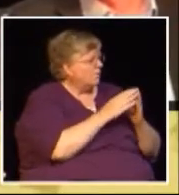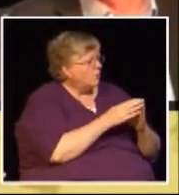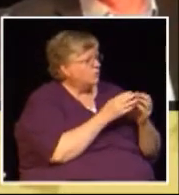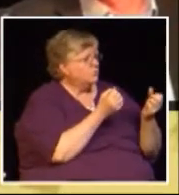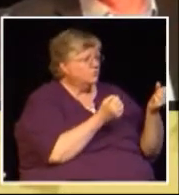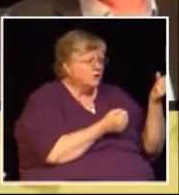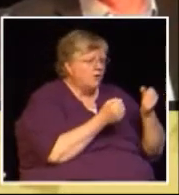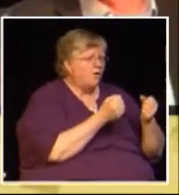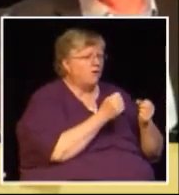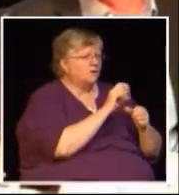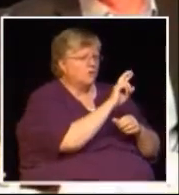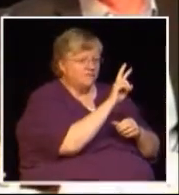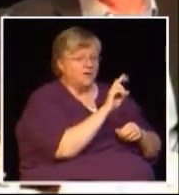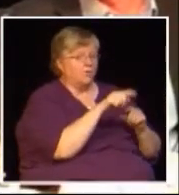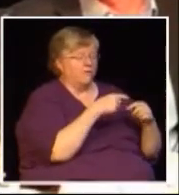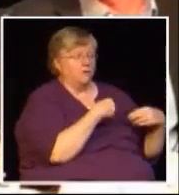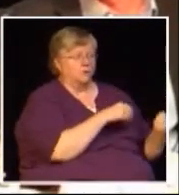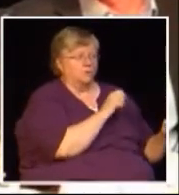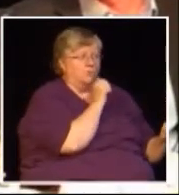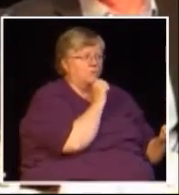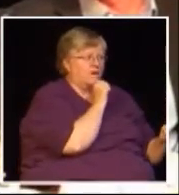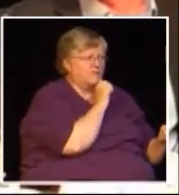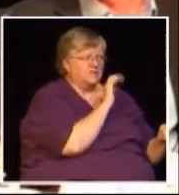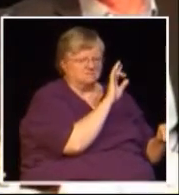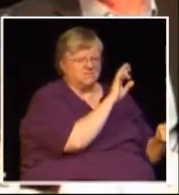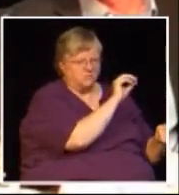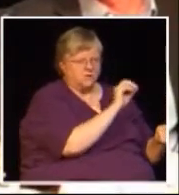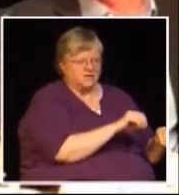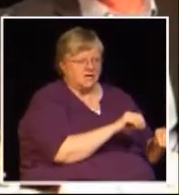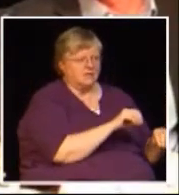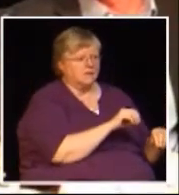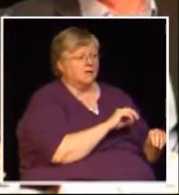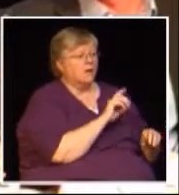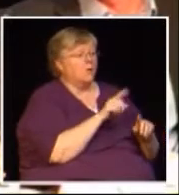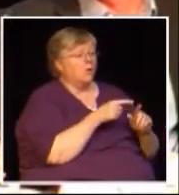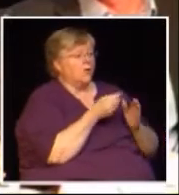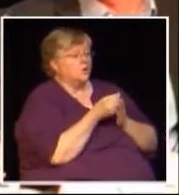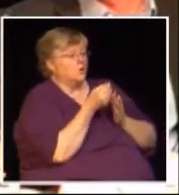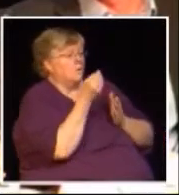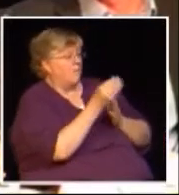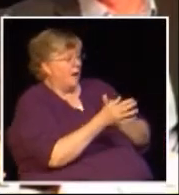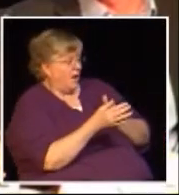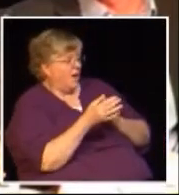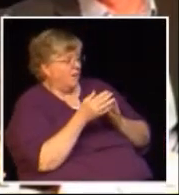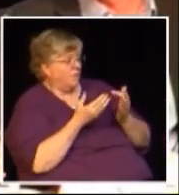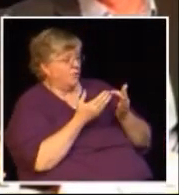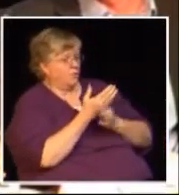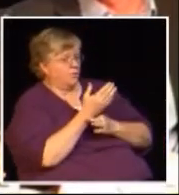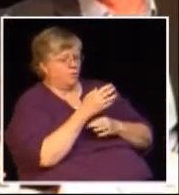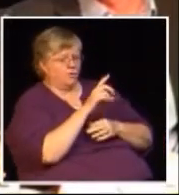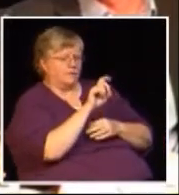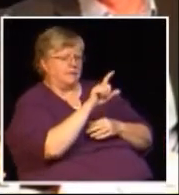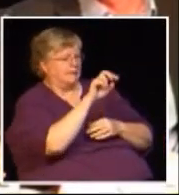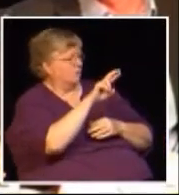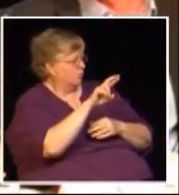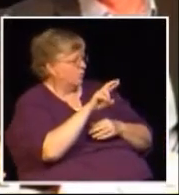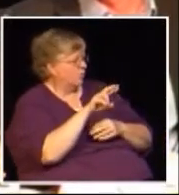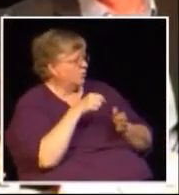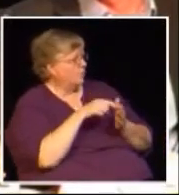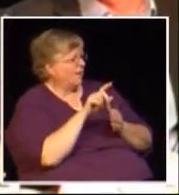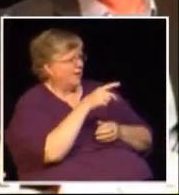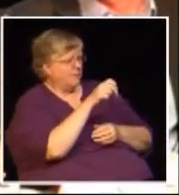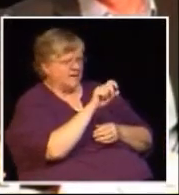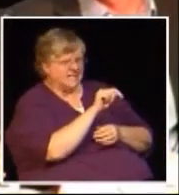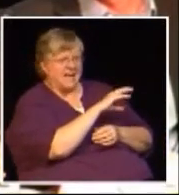boats everything when they were sold privately when you purchase those vehicles and boats through a dealer